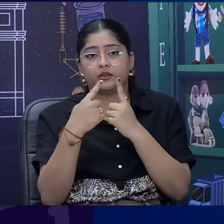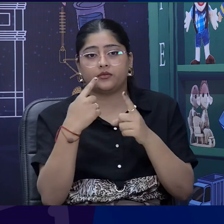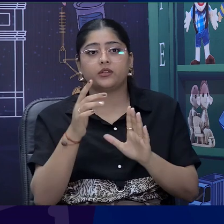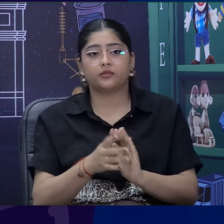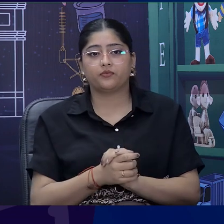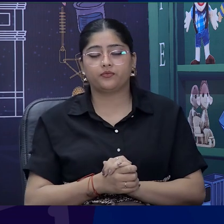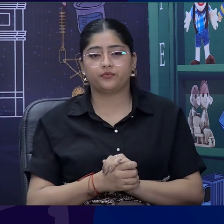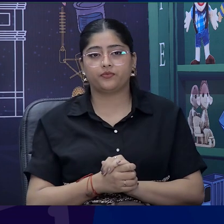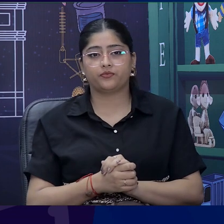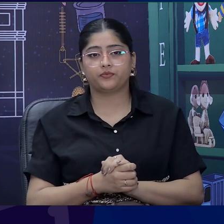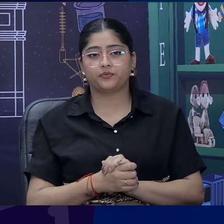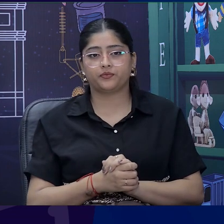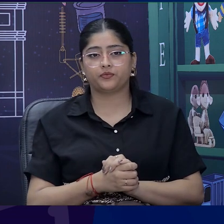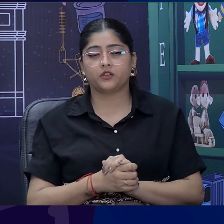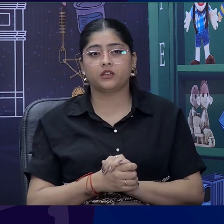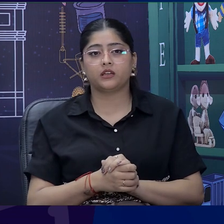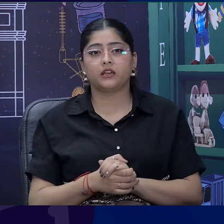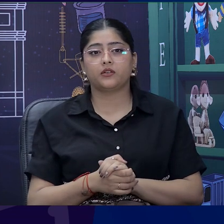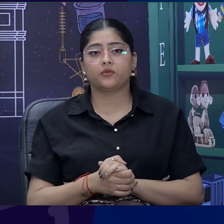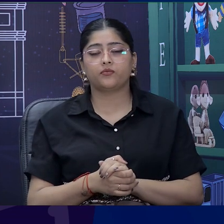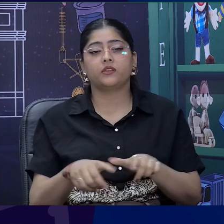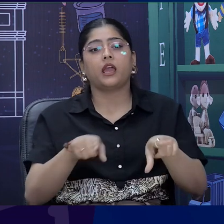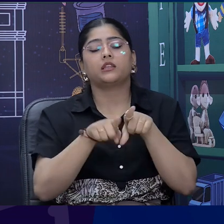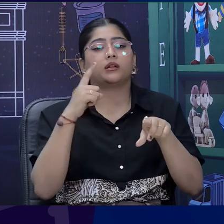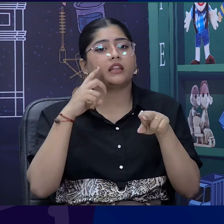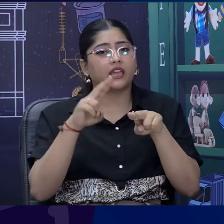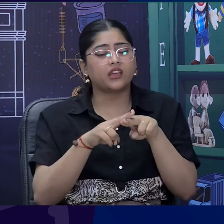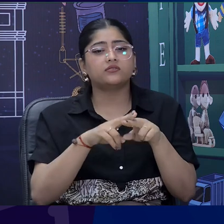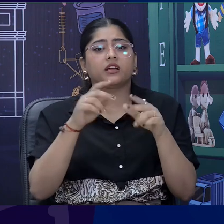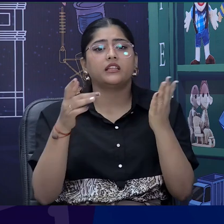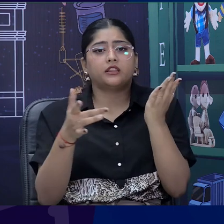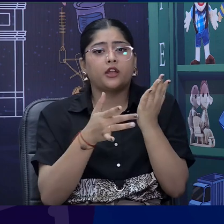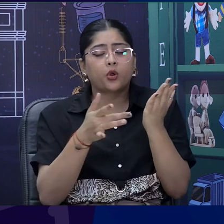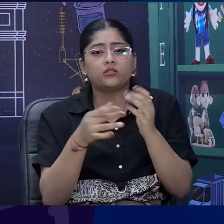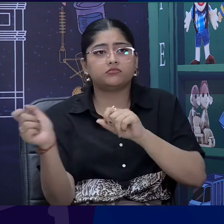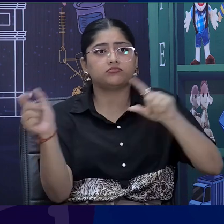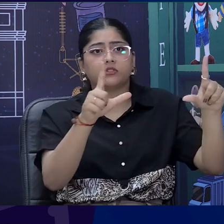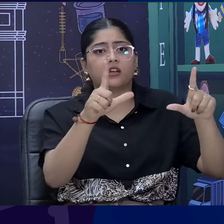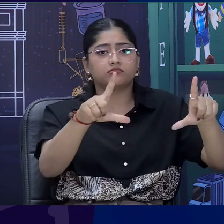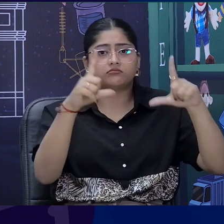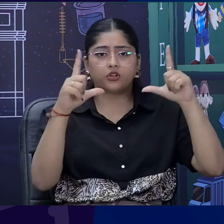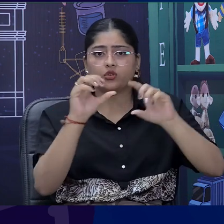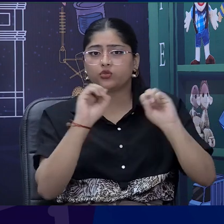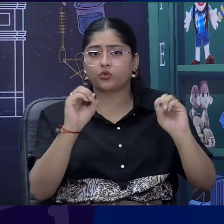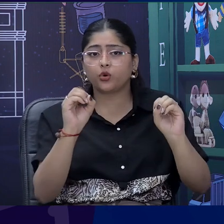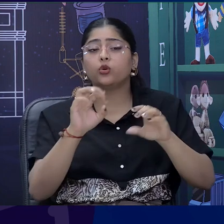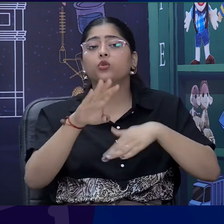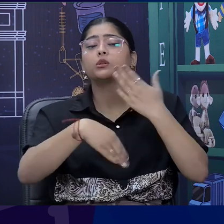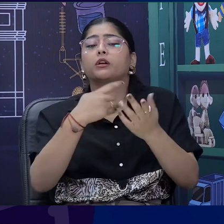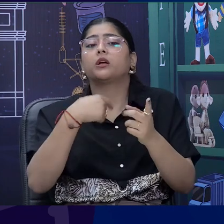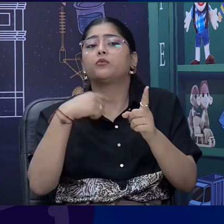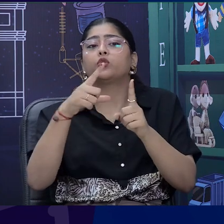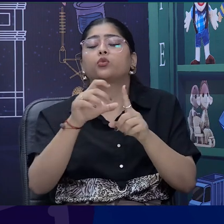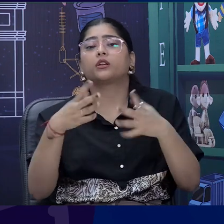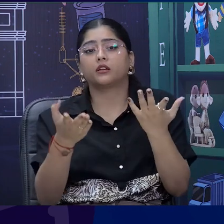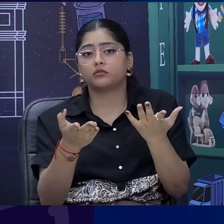-portals right in that in that class what other interventions can be done ma'am. Right. So as I have shown you earlier